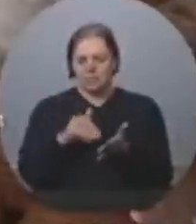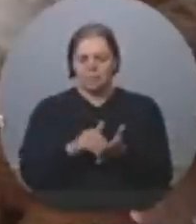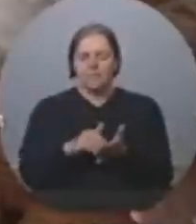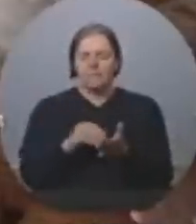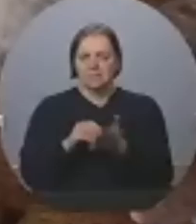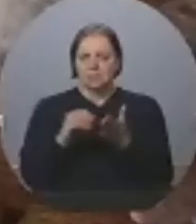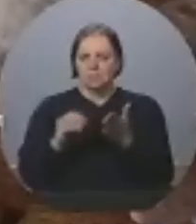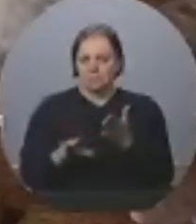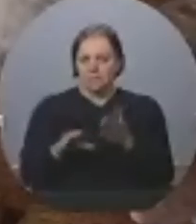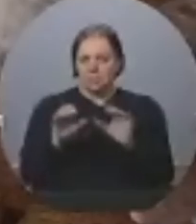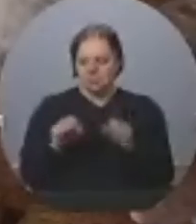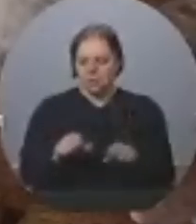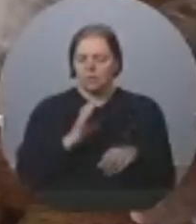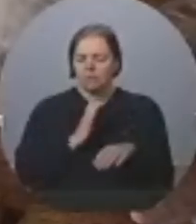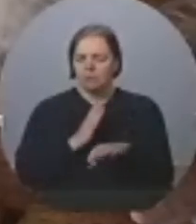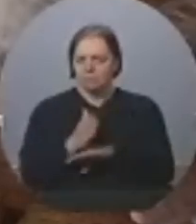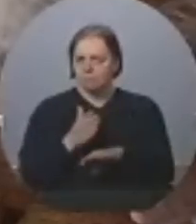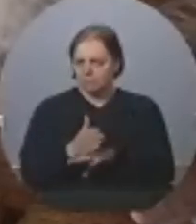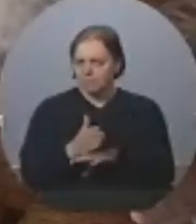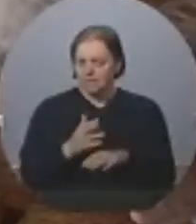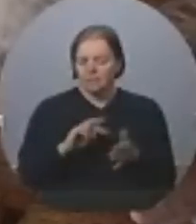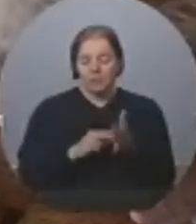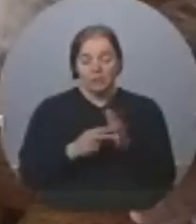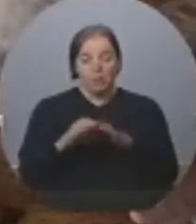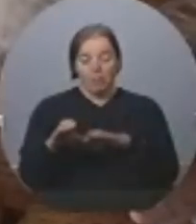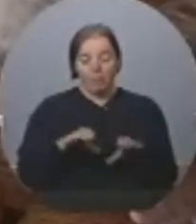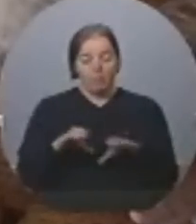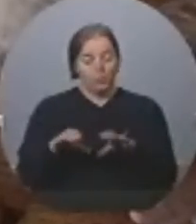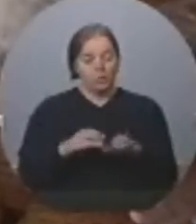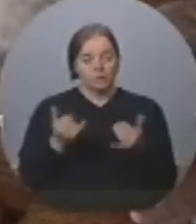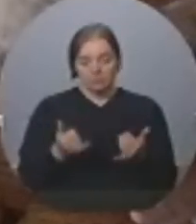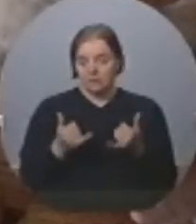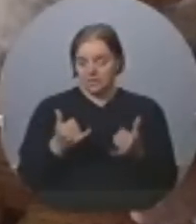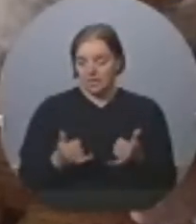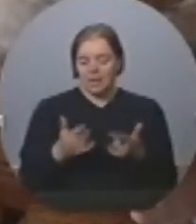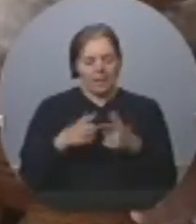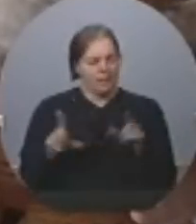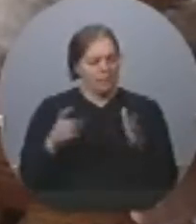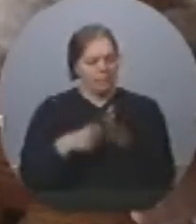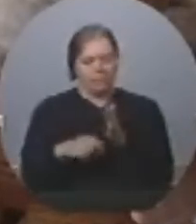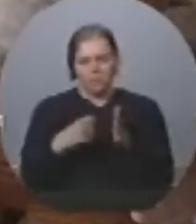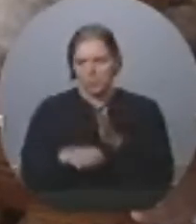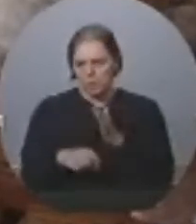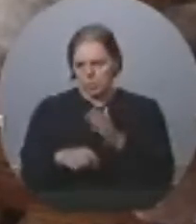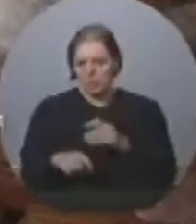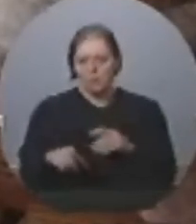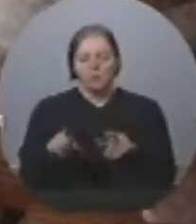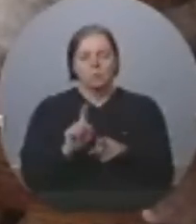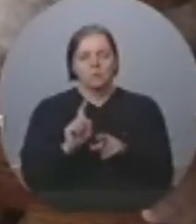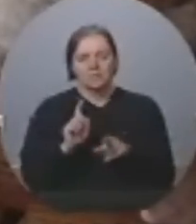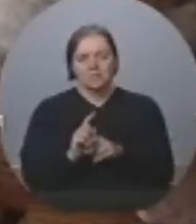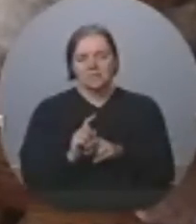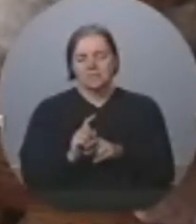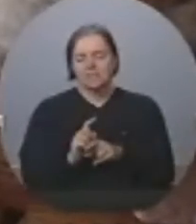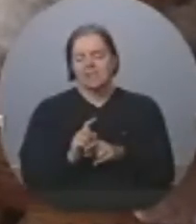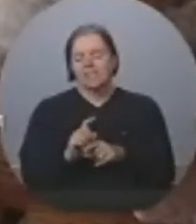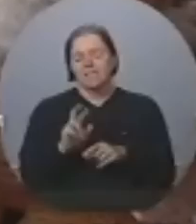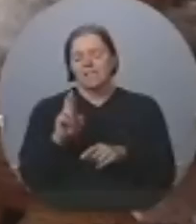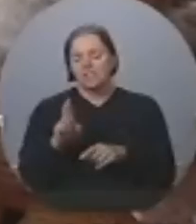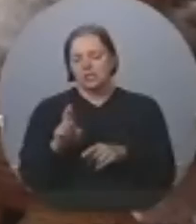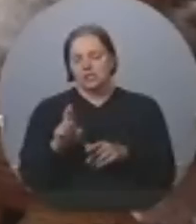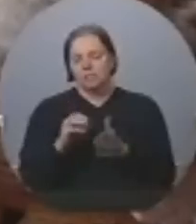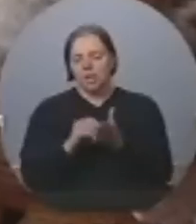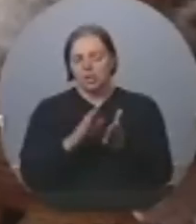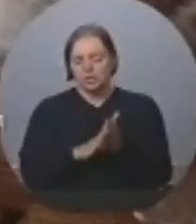tax-free. We made improvements in the Registered Education Savings Plan. Sadly, the NDP have voted against